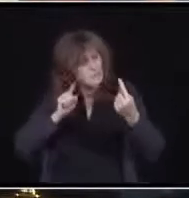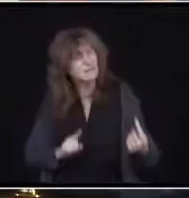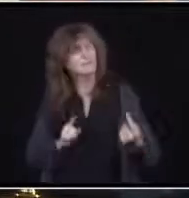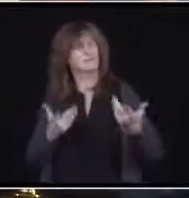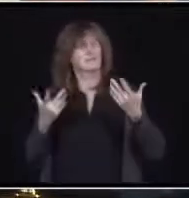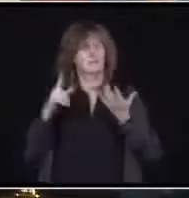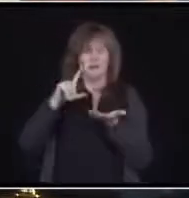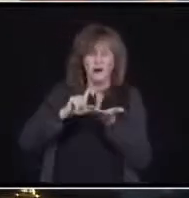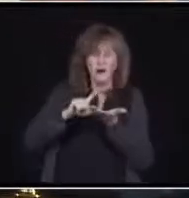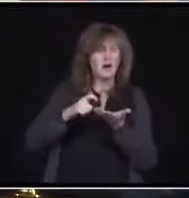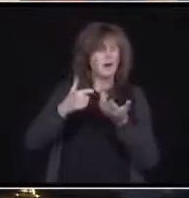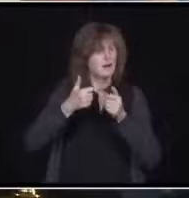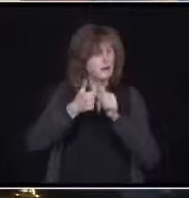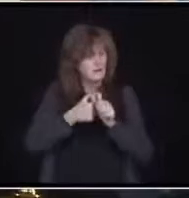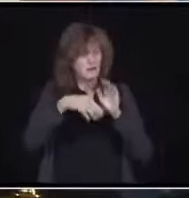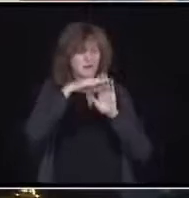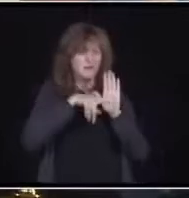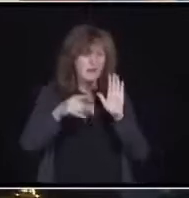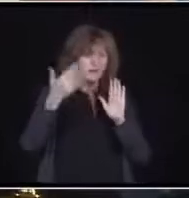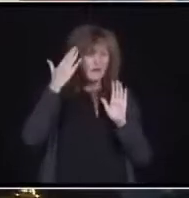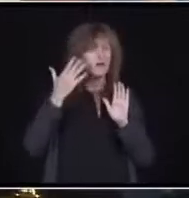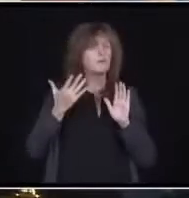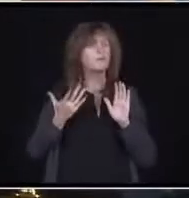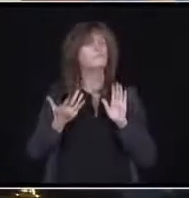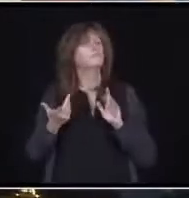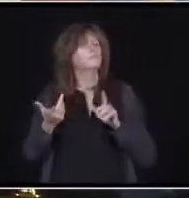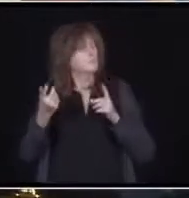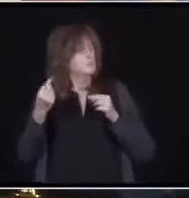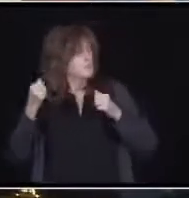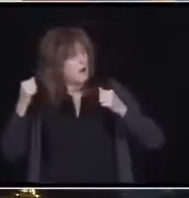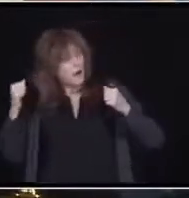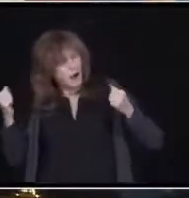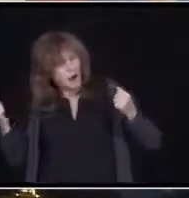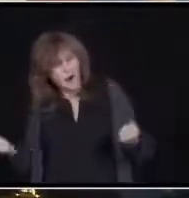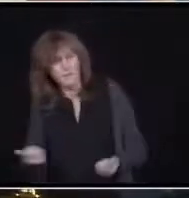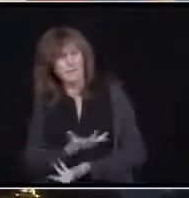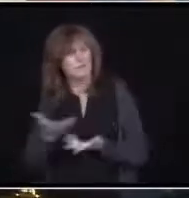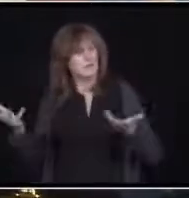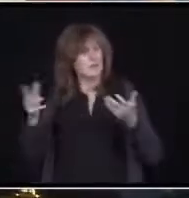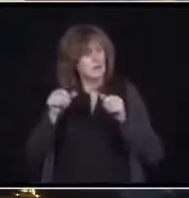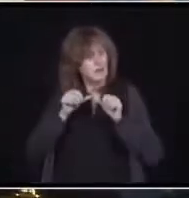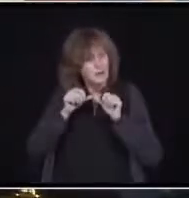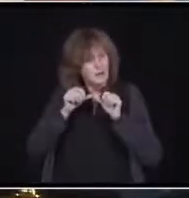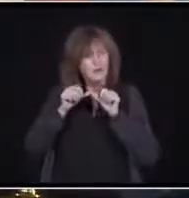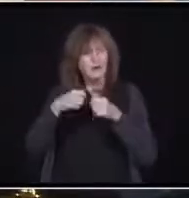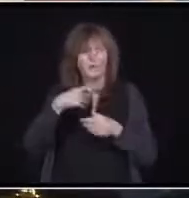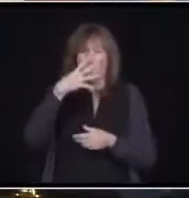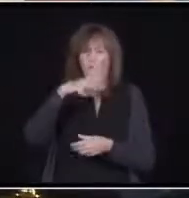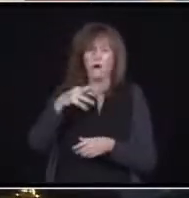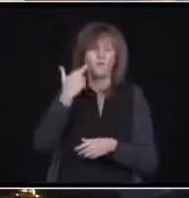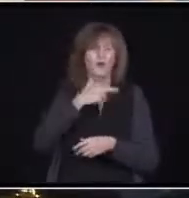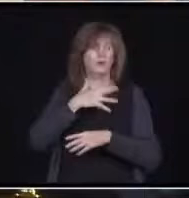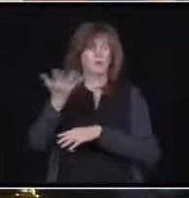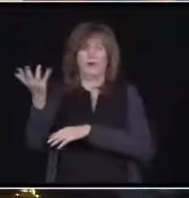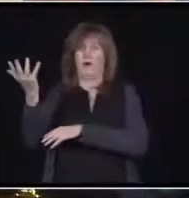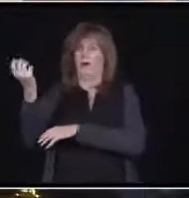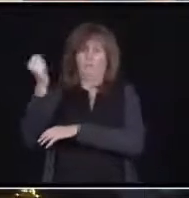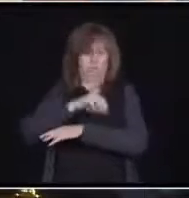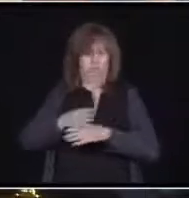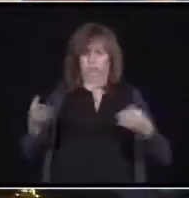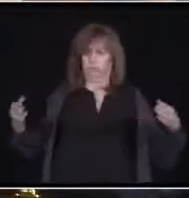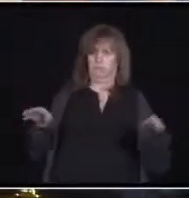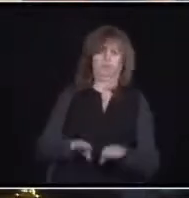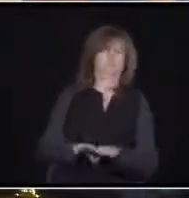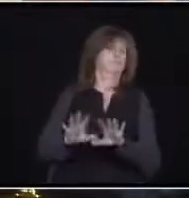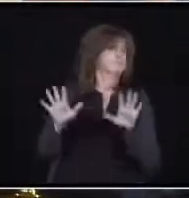everything they can to stay afloat. Next question. Your next question comes from Rob Ferguson with the Toronto Star.